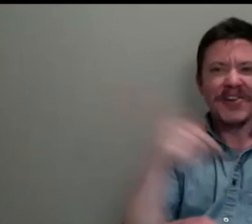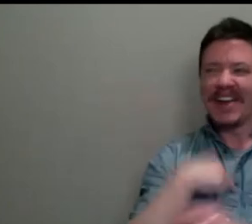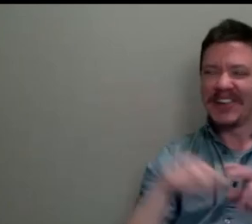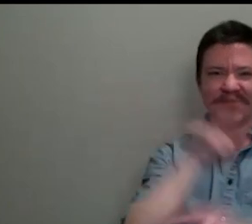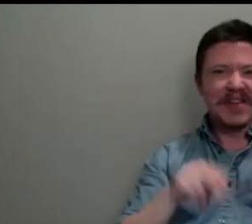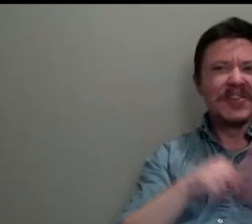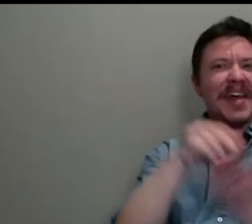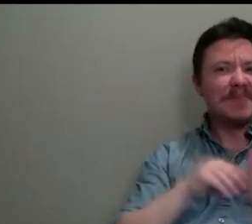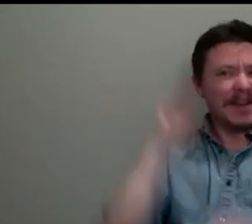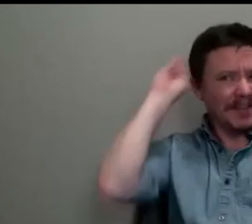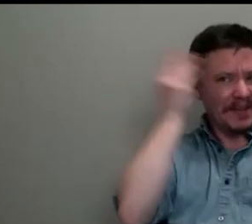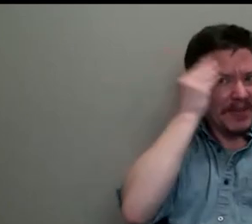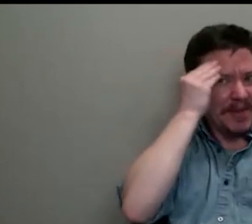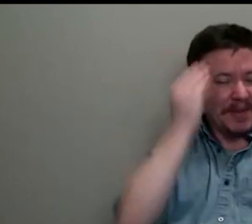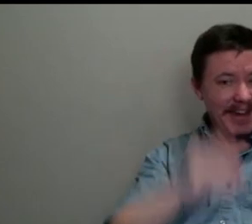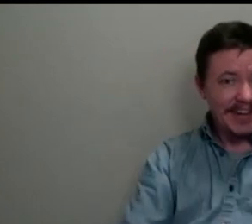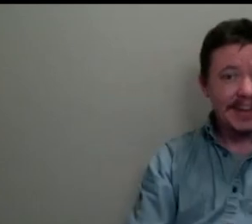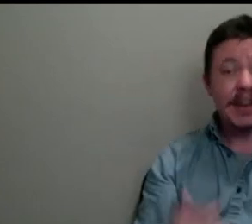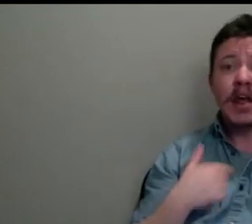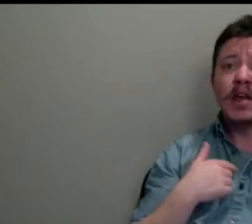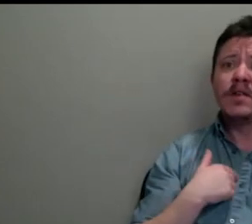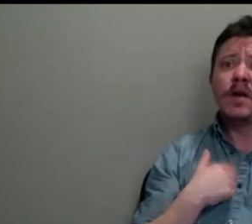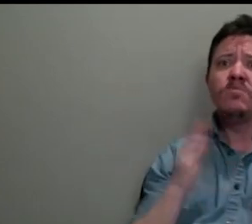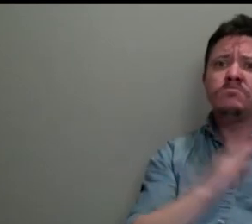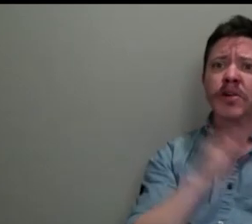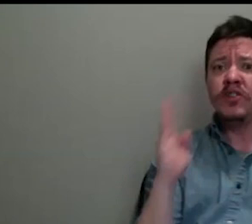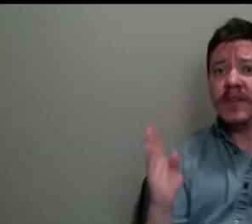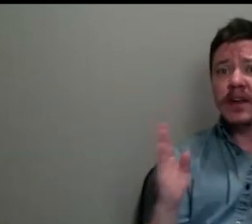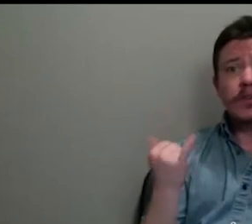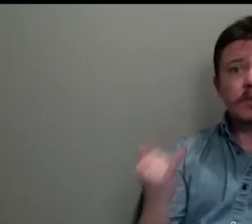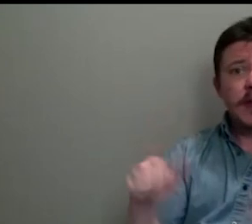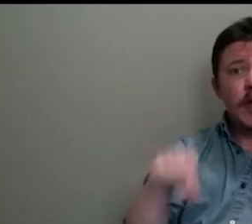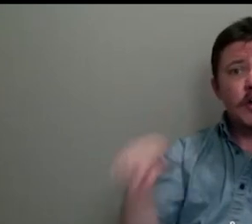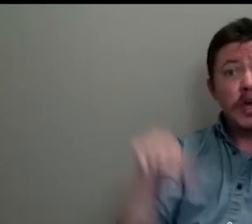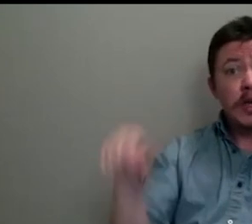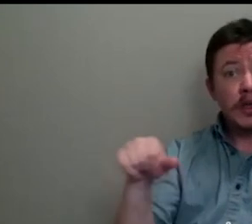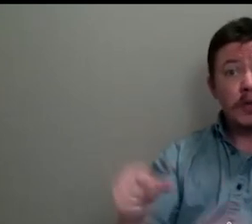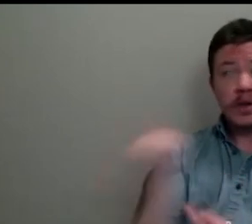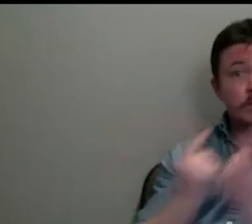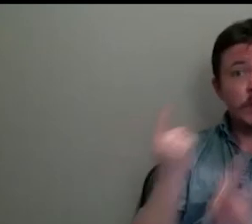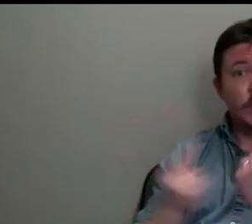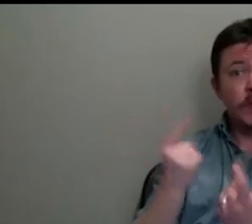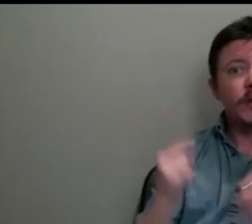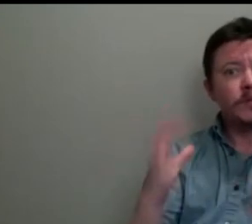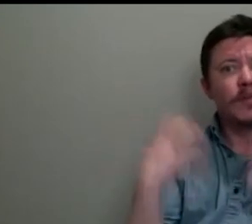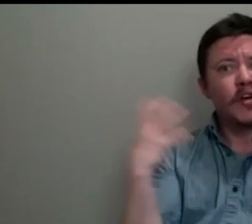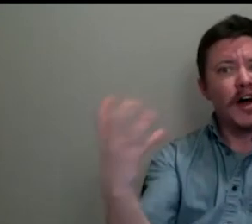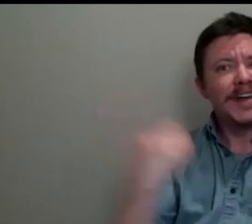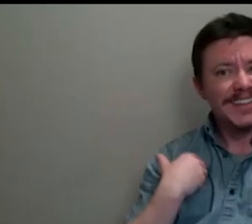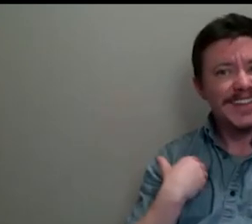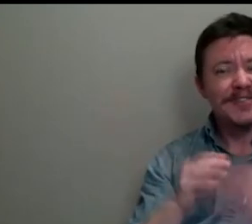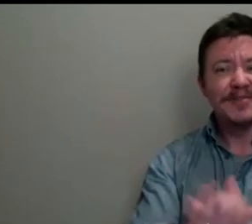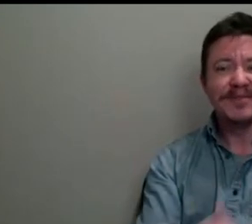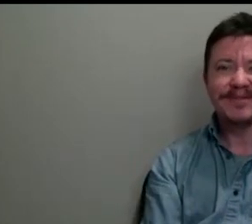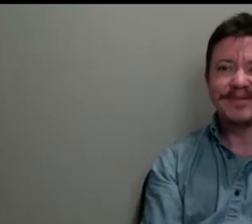on my mind. But I'm going to shift gears here a little bit and answer, pose some of the questions that our viewers have asked about.